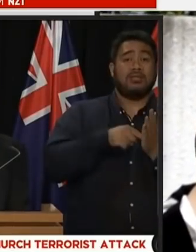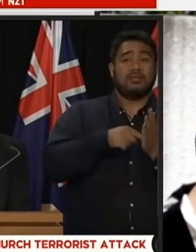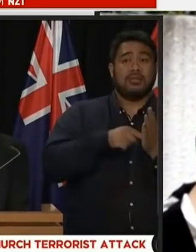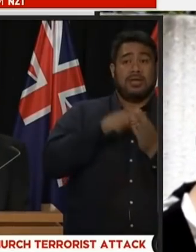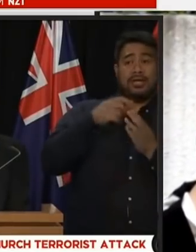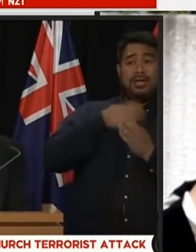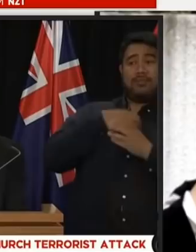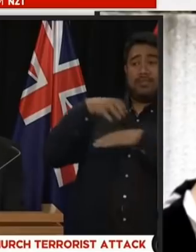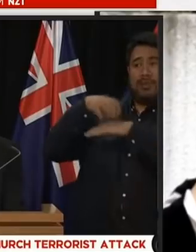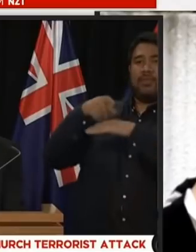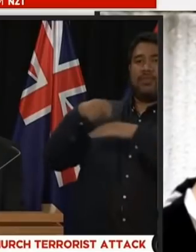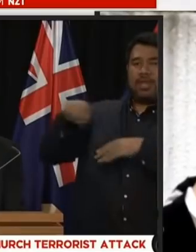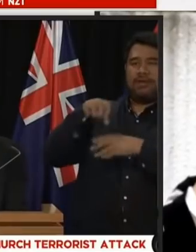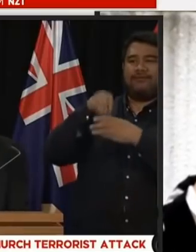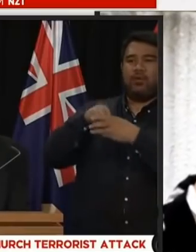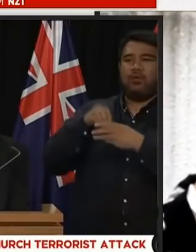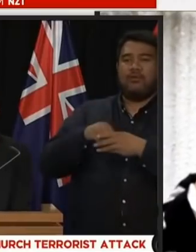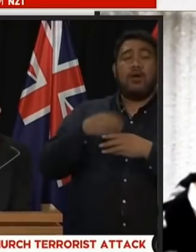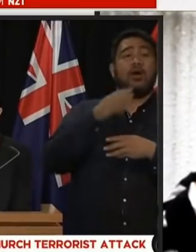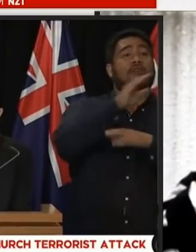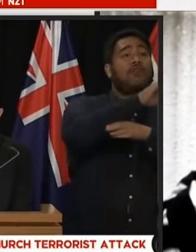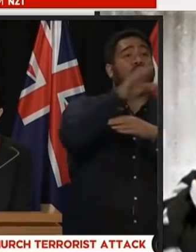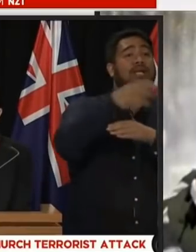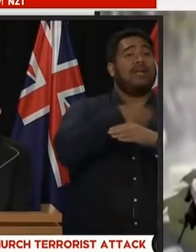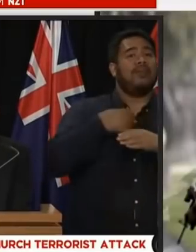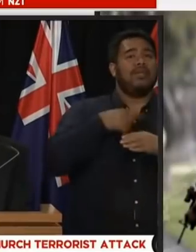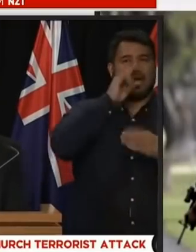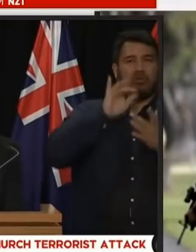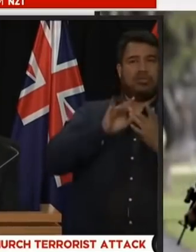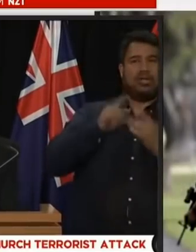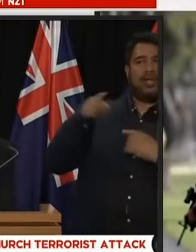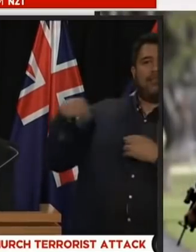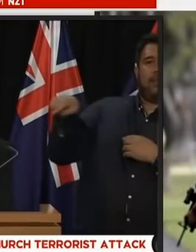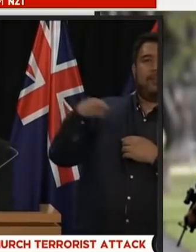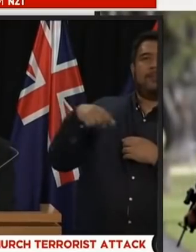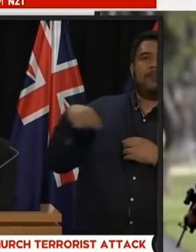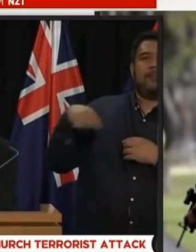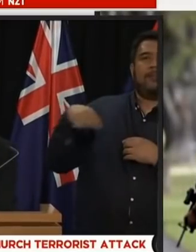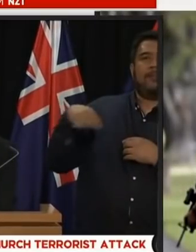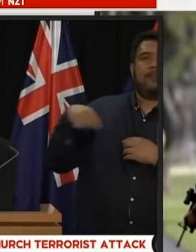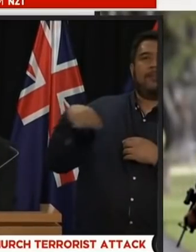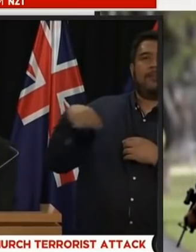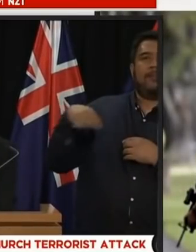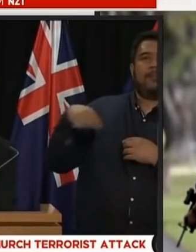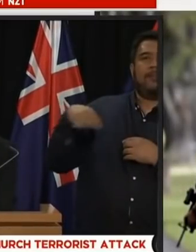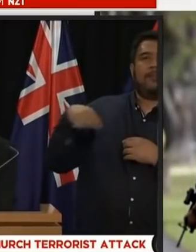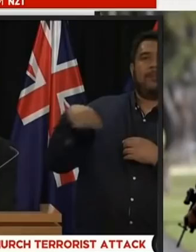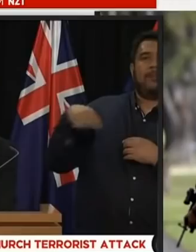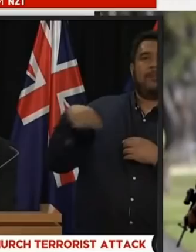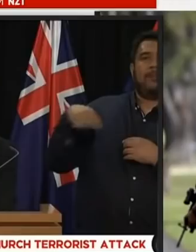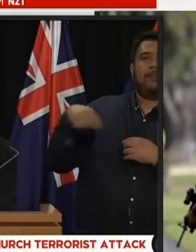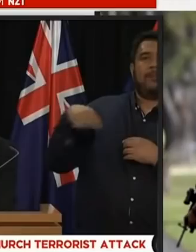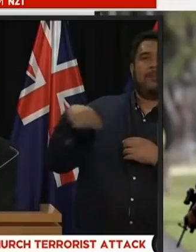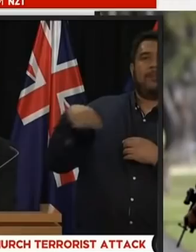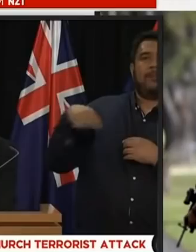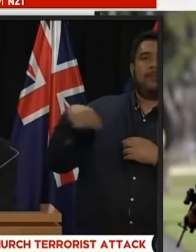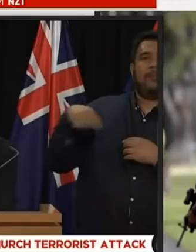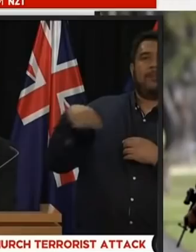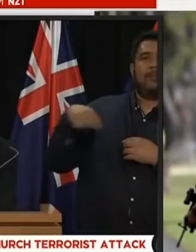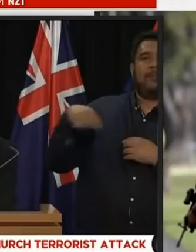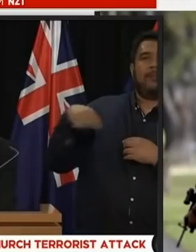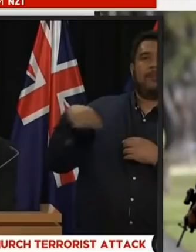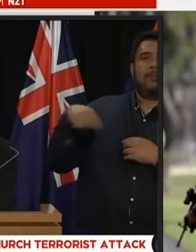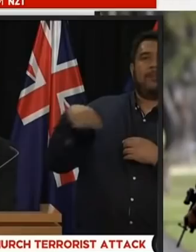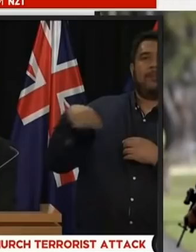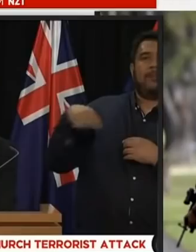at this stage we involved i understand those involved include pakistan oh i think i see what's going on here if that is the guy from